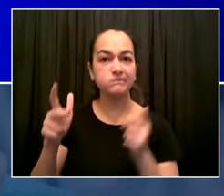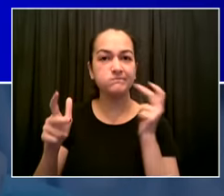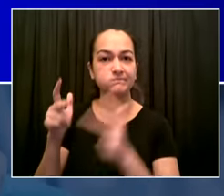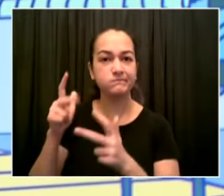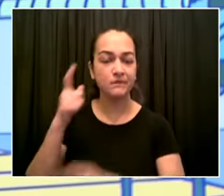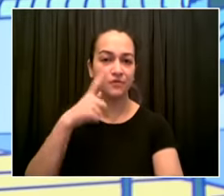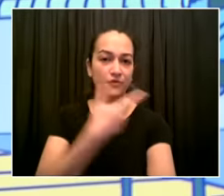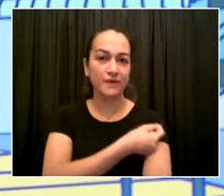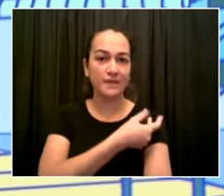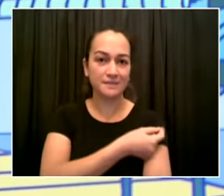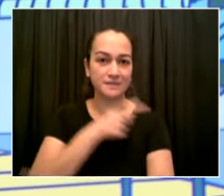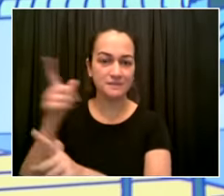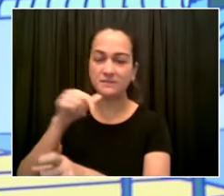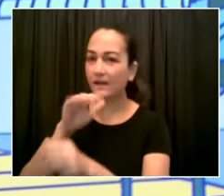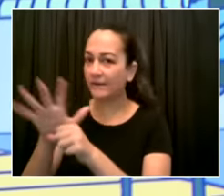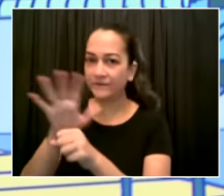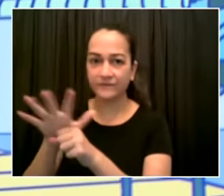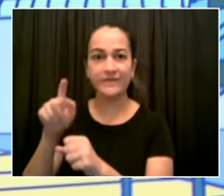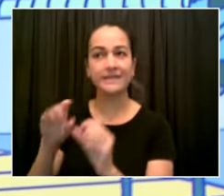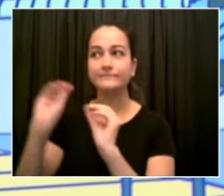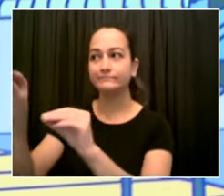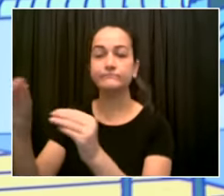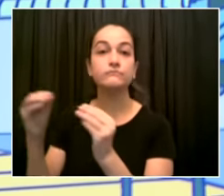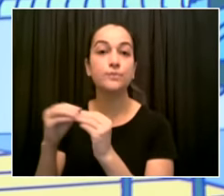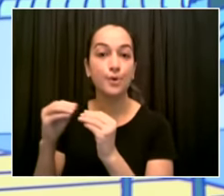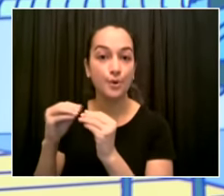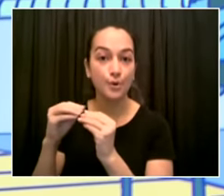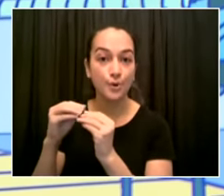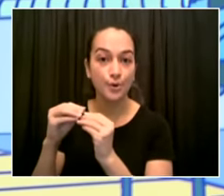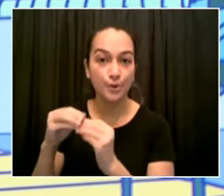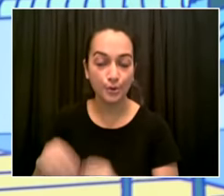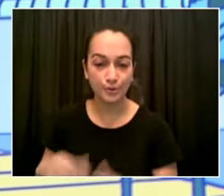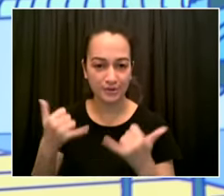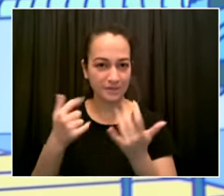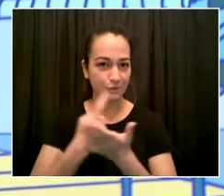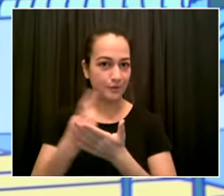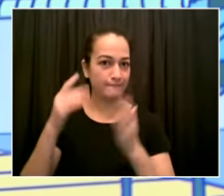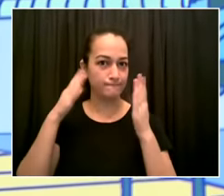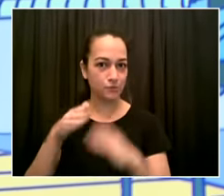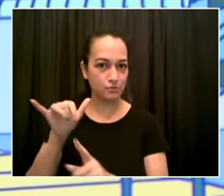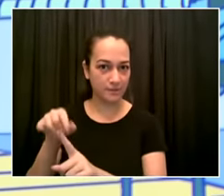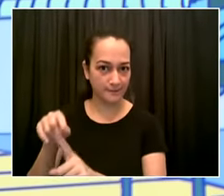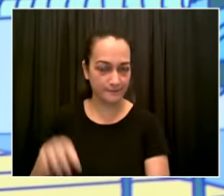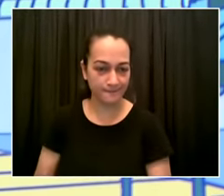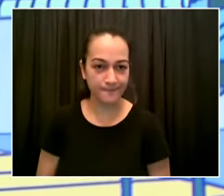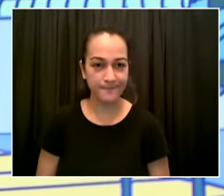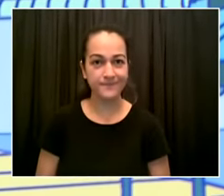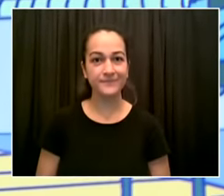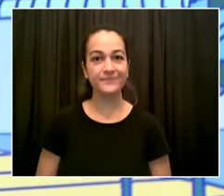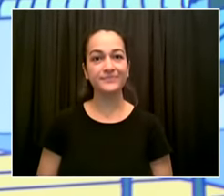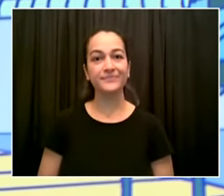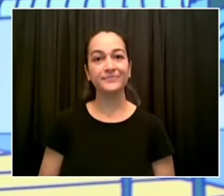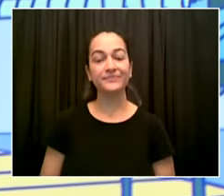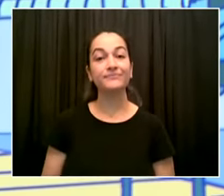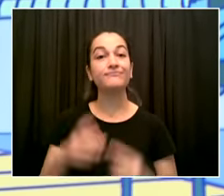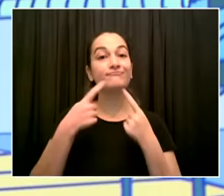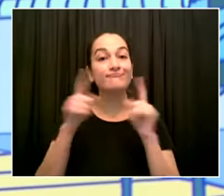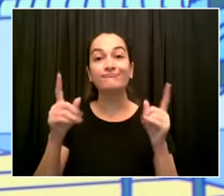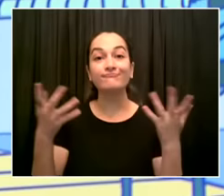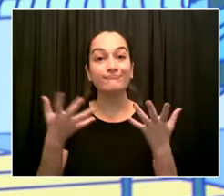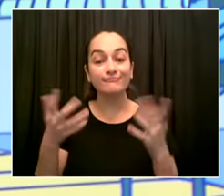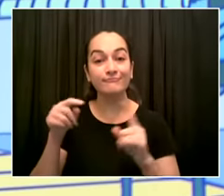keep their families safe on uh thursday on august 26th we're to have our first staten island vax thursday